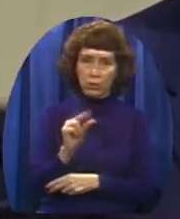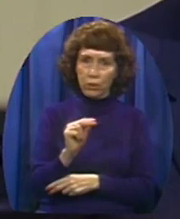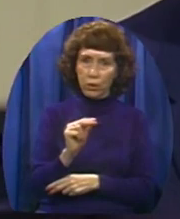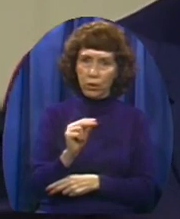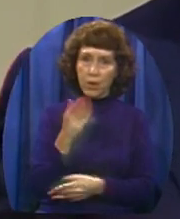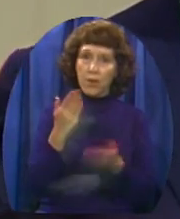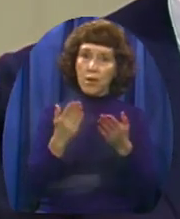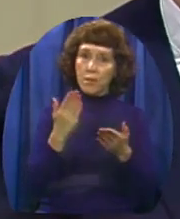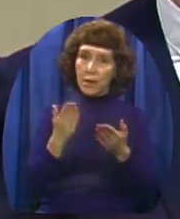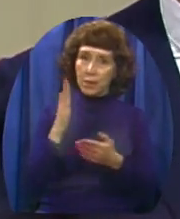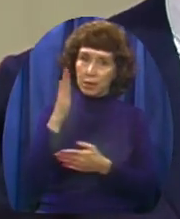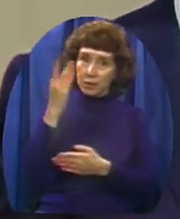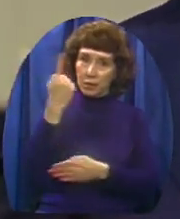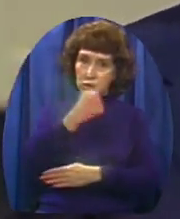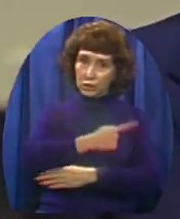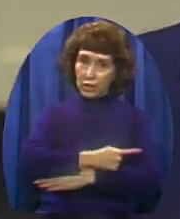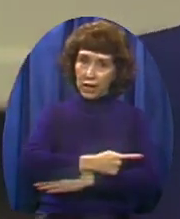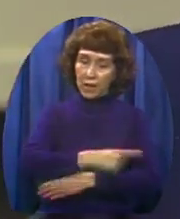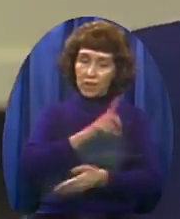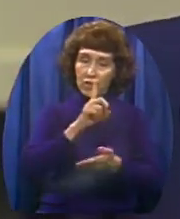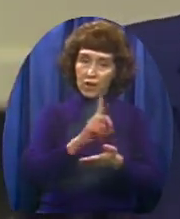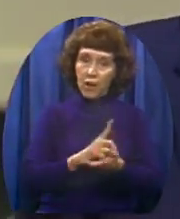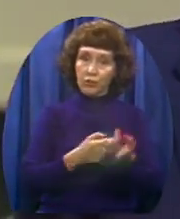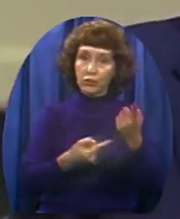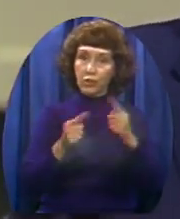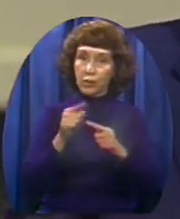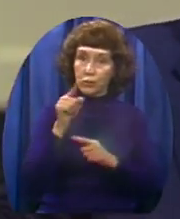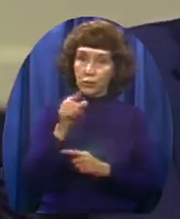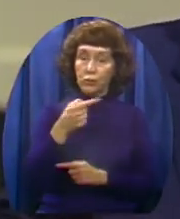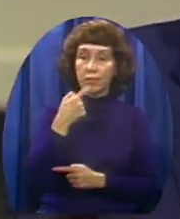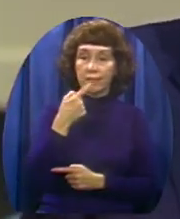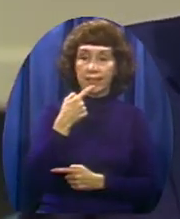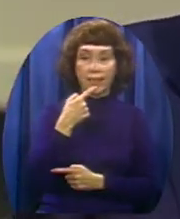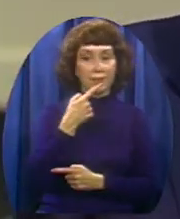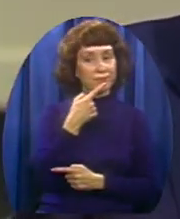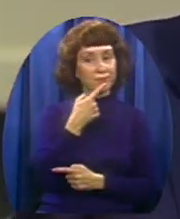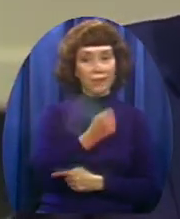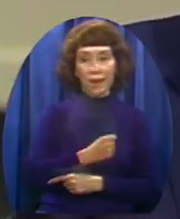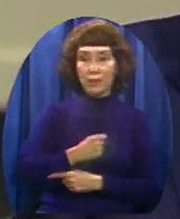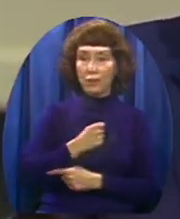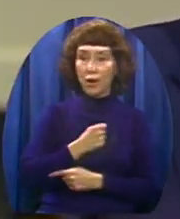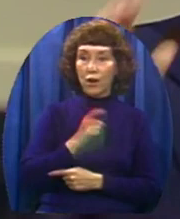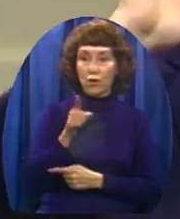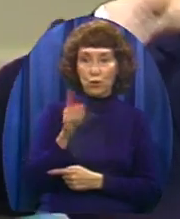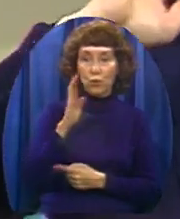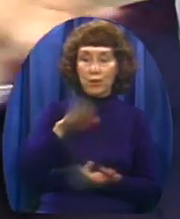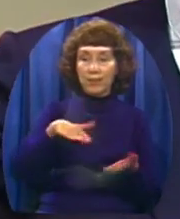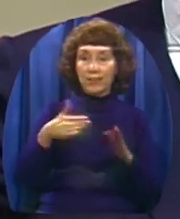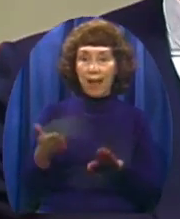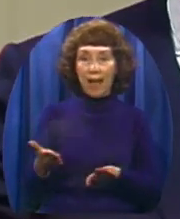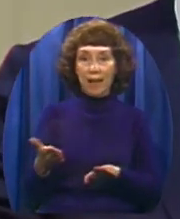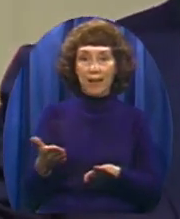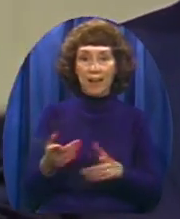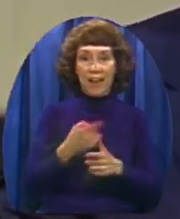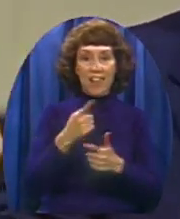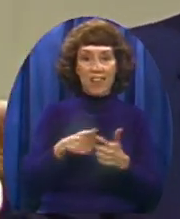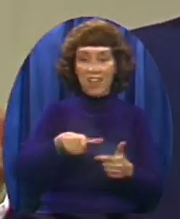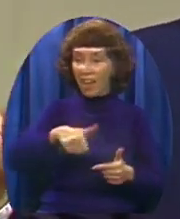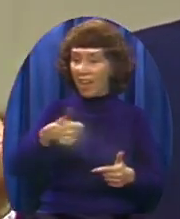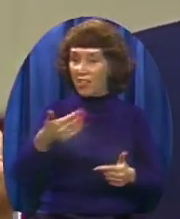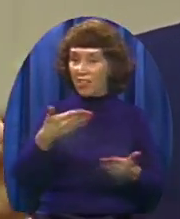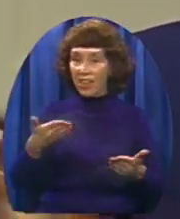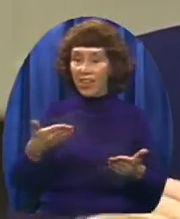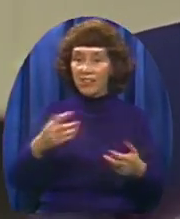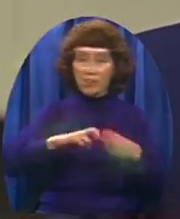doctor walks in your room And says I hate to tell you this But this is what you have And then all that other stuff Doesn't amount to anything